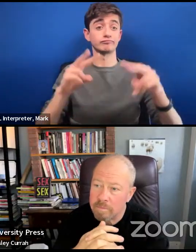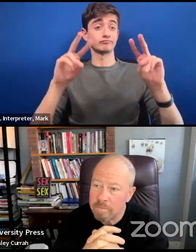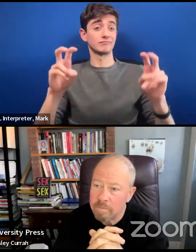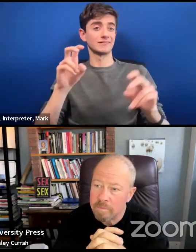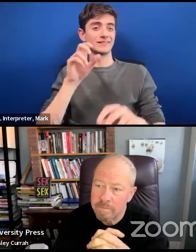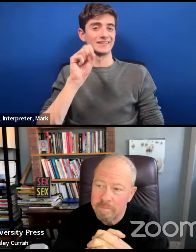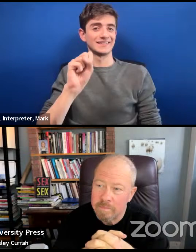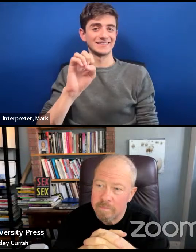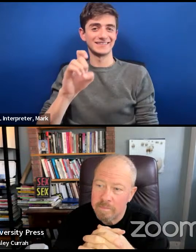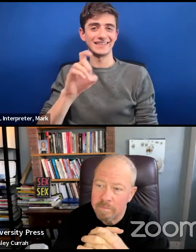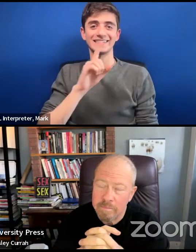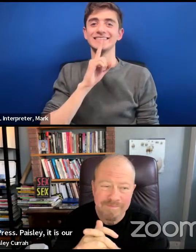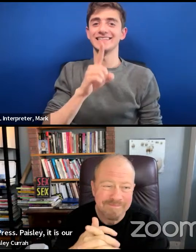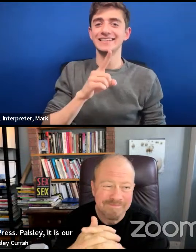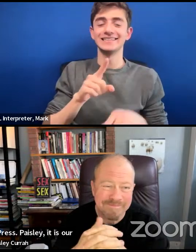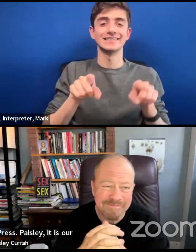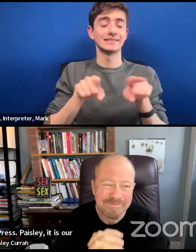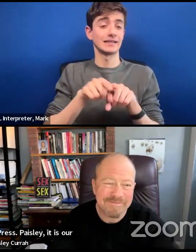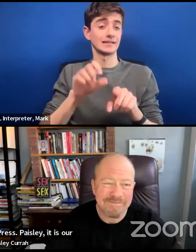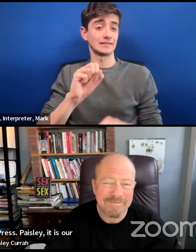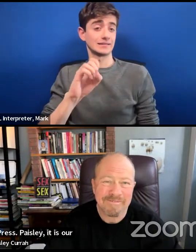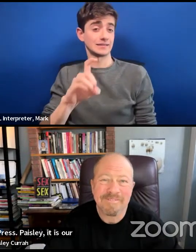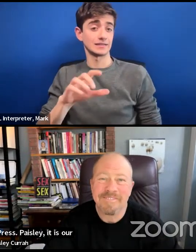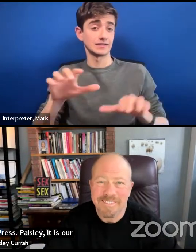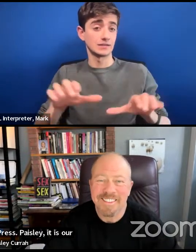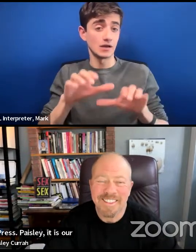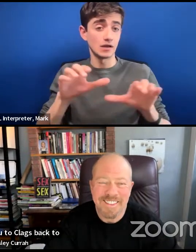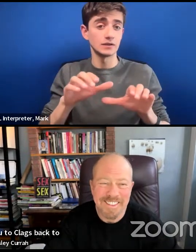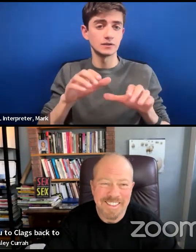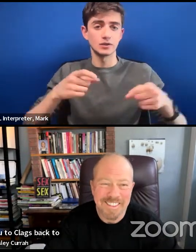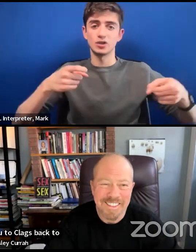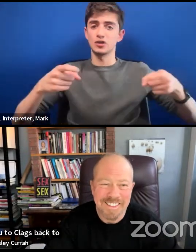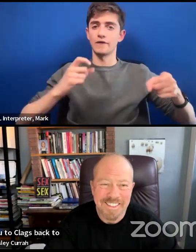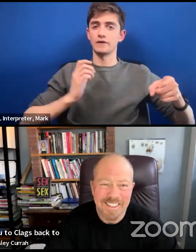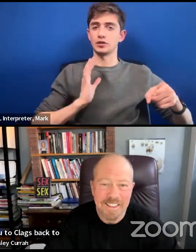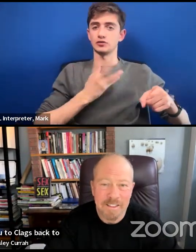Paisley, it is our pleasure to welcome you to Clagg's, back to Clagg's.